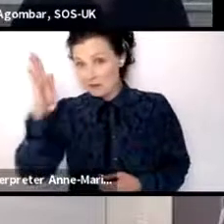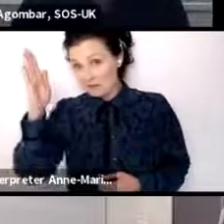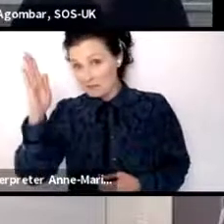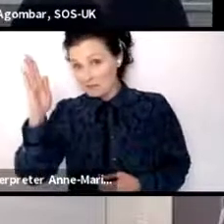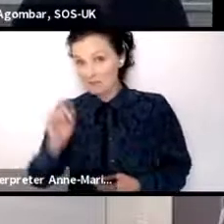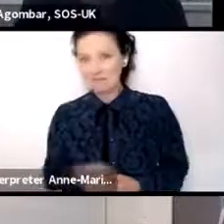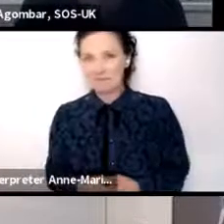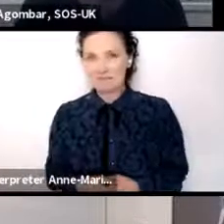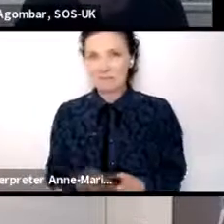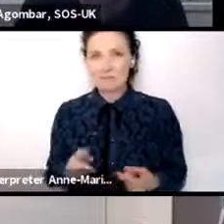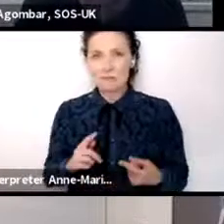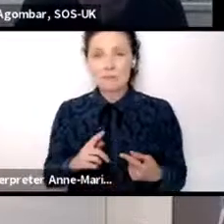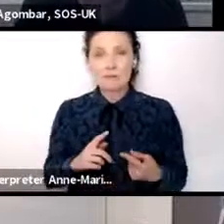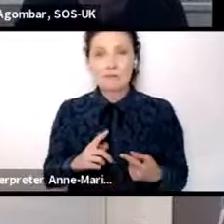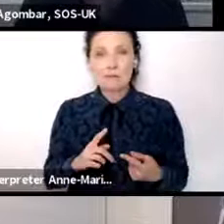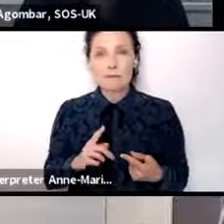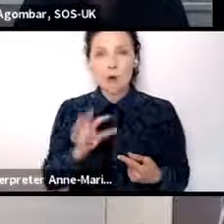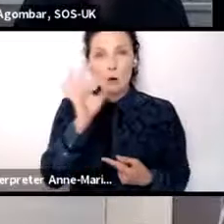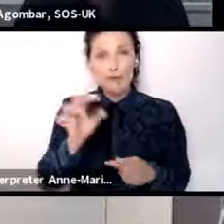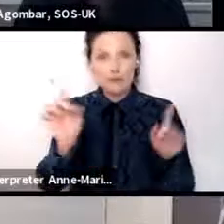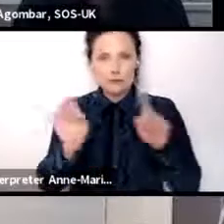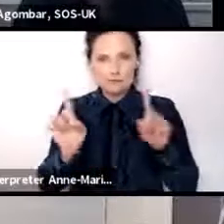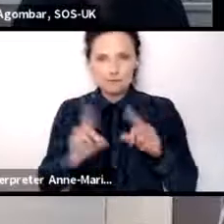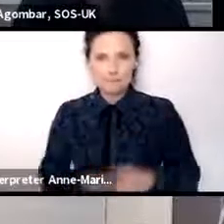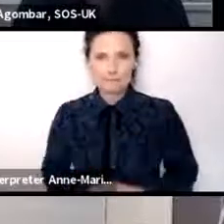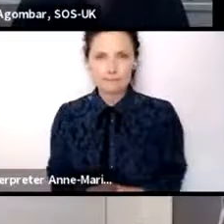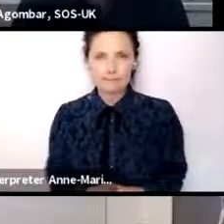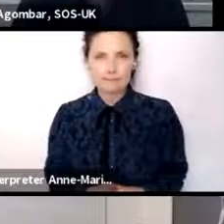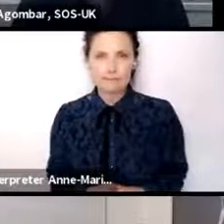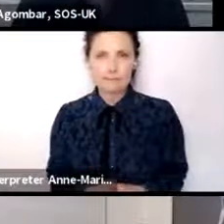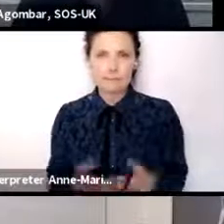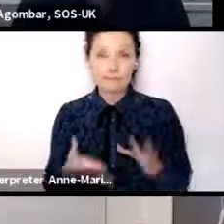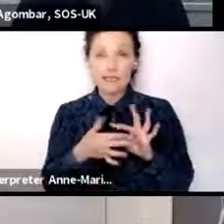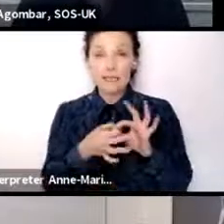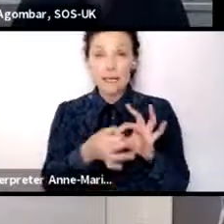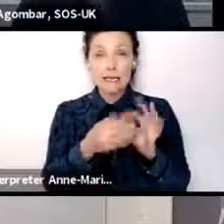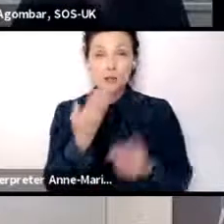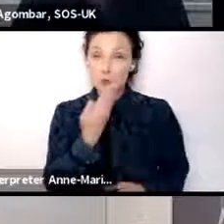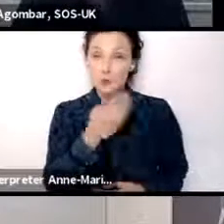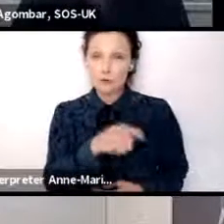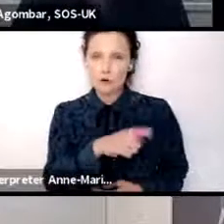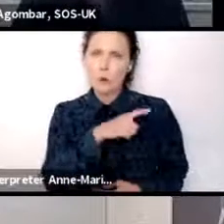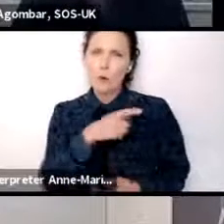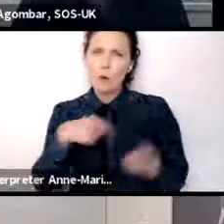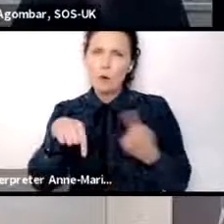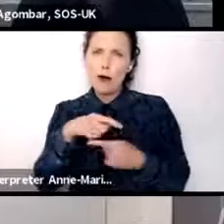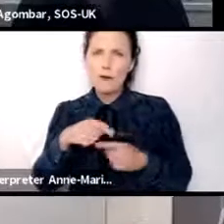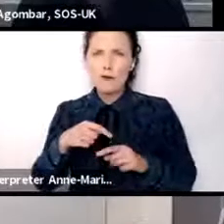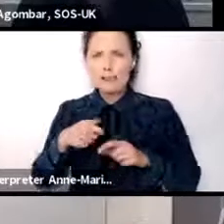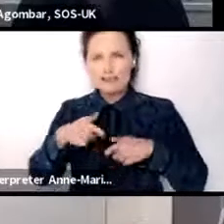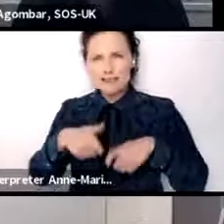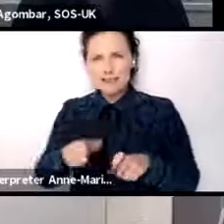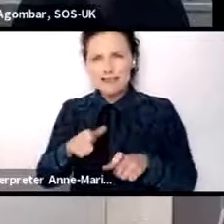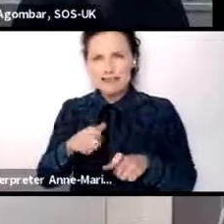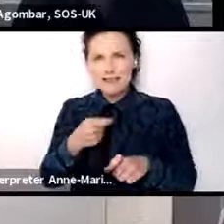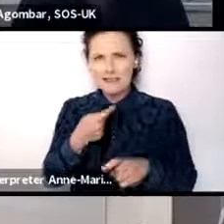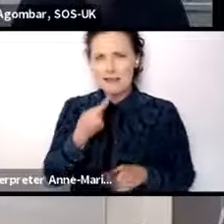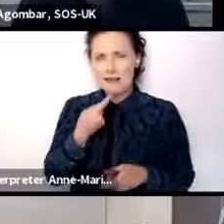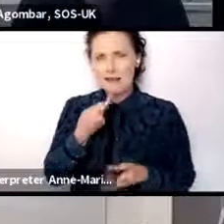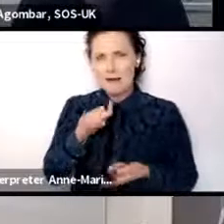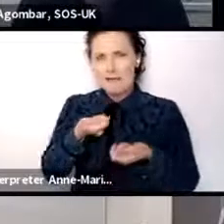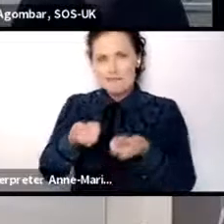And the question is, in relation to schools, why are we still feeding children in schools,